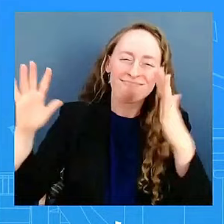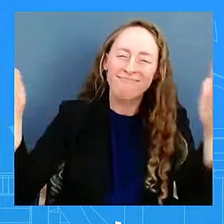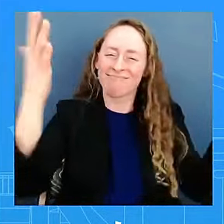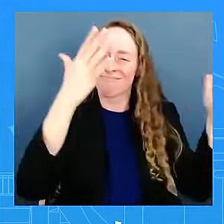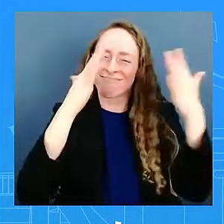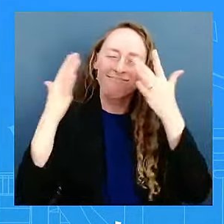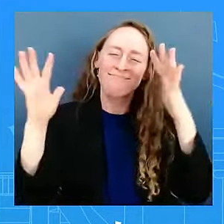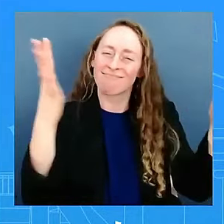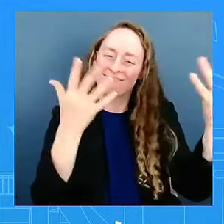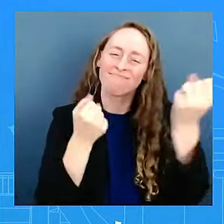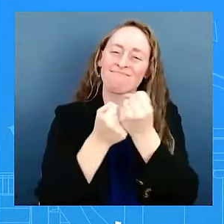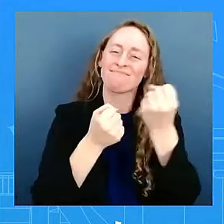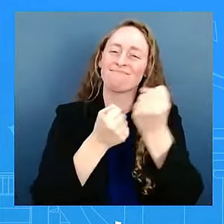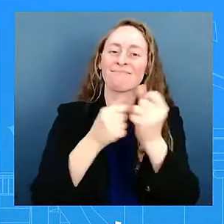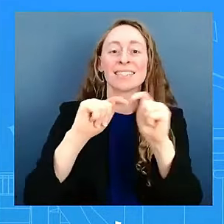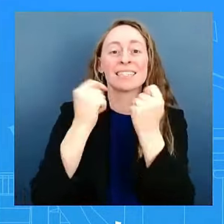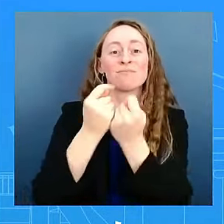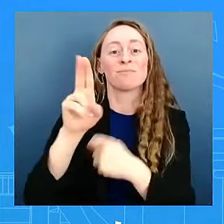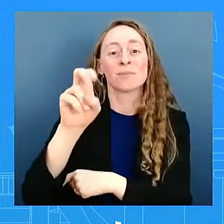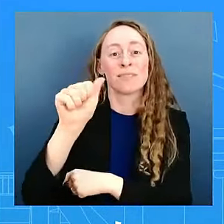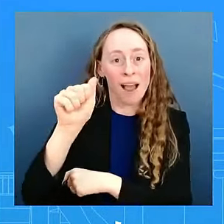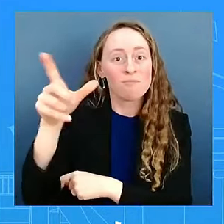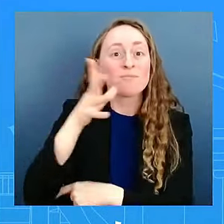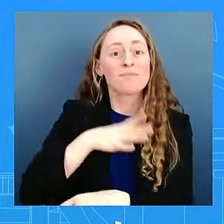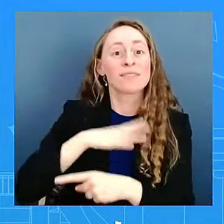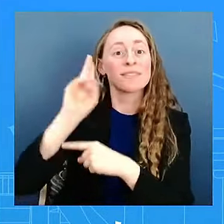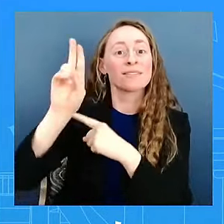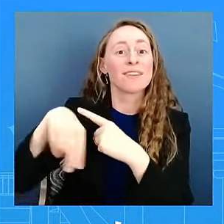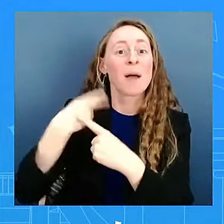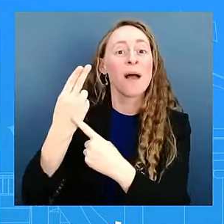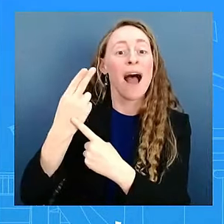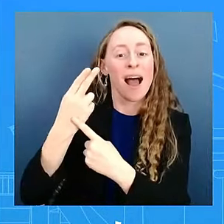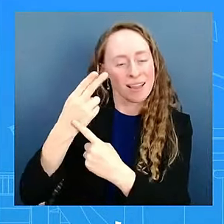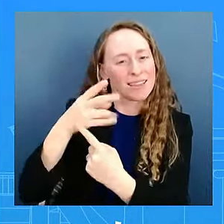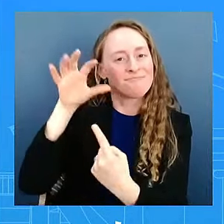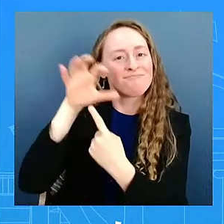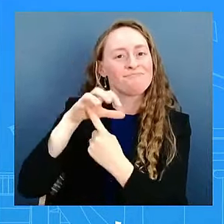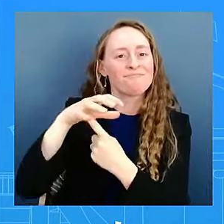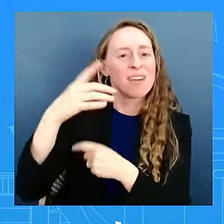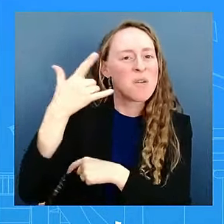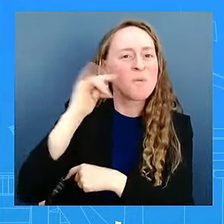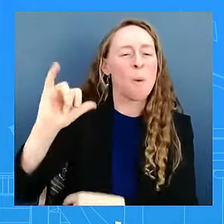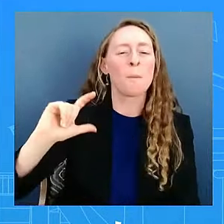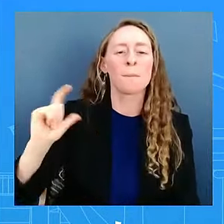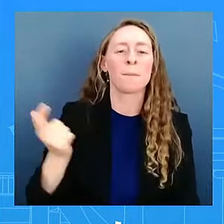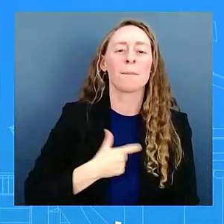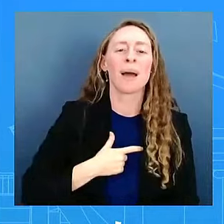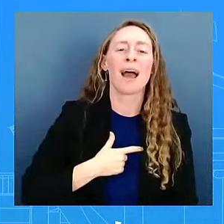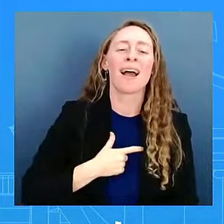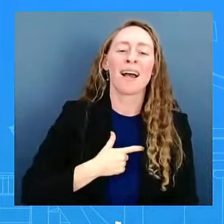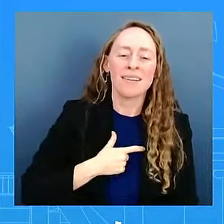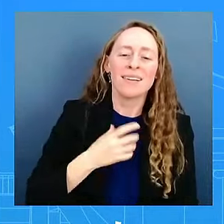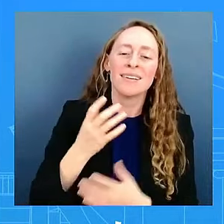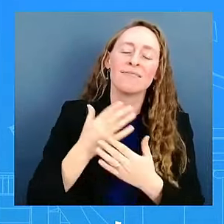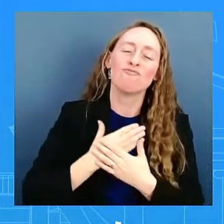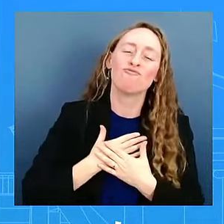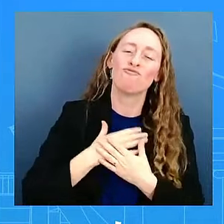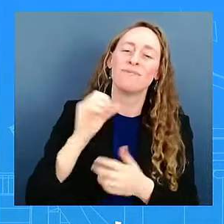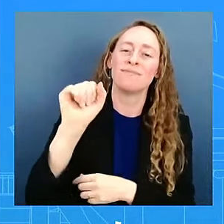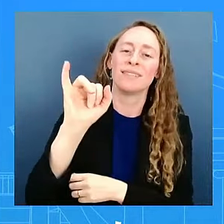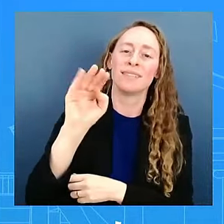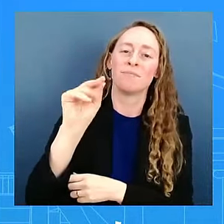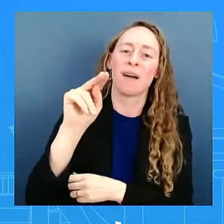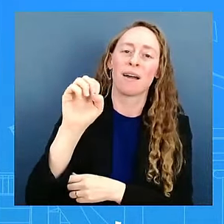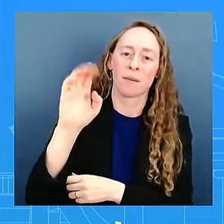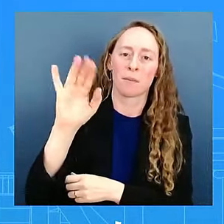a gold medal with an unbelievable performance. And Simone Biles now has more Olympic medals than any U.S. gymnast in